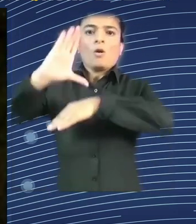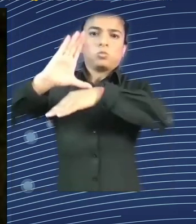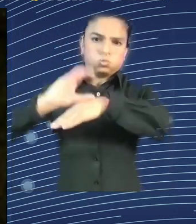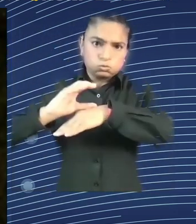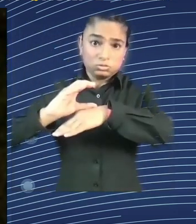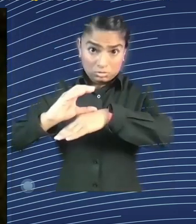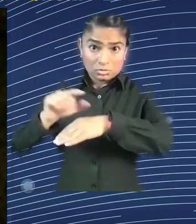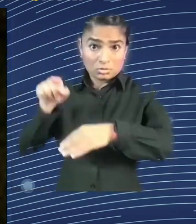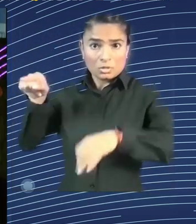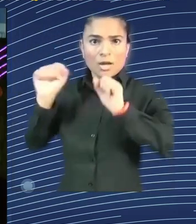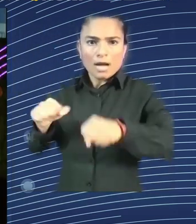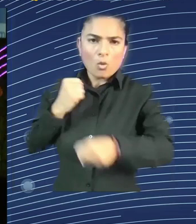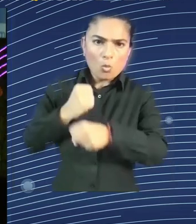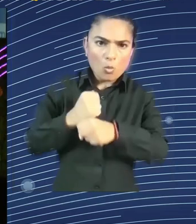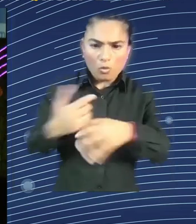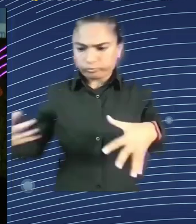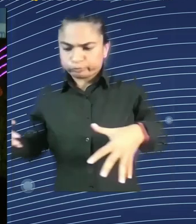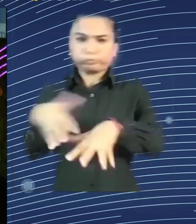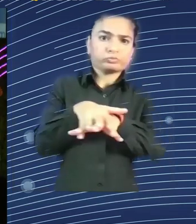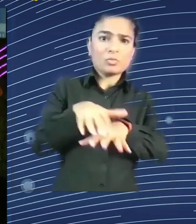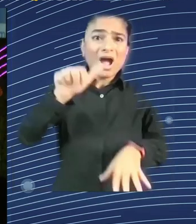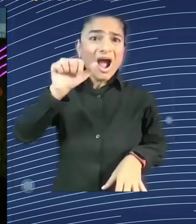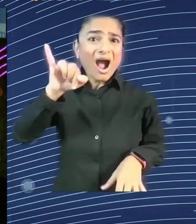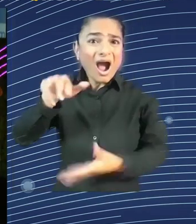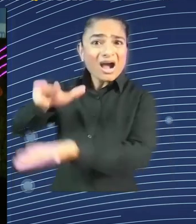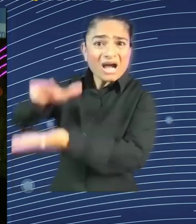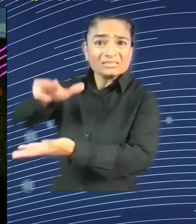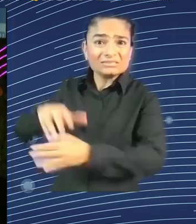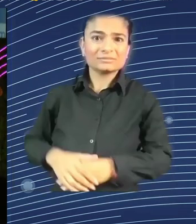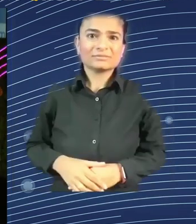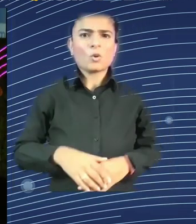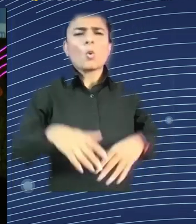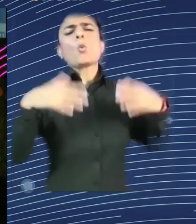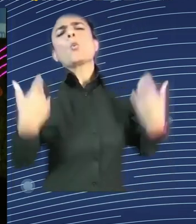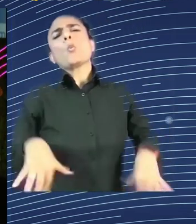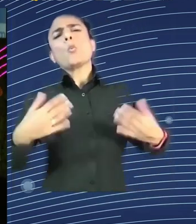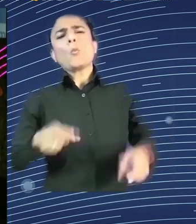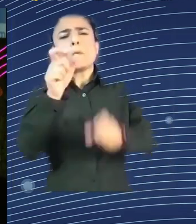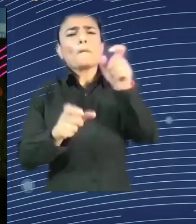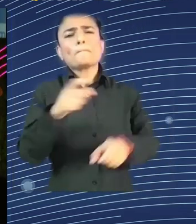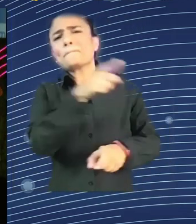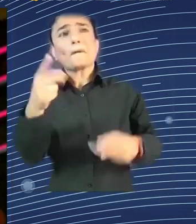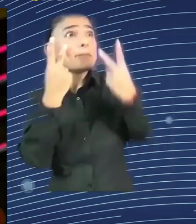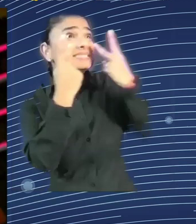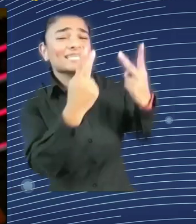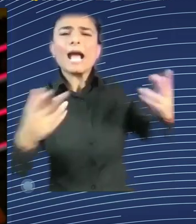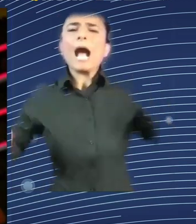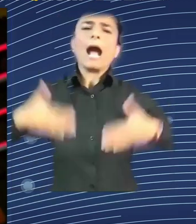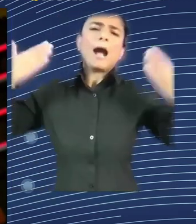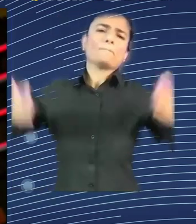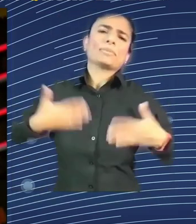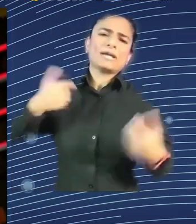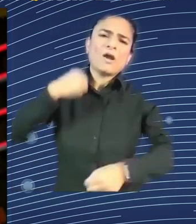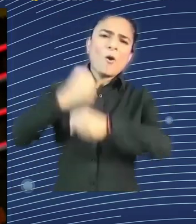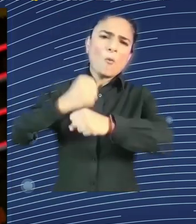Yeah, I wish. I'm very much in favor of that. I think the AI act, as I said, is really focusing primarily on how we make